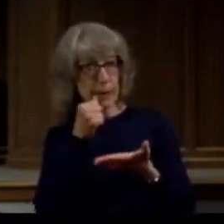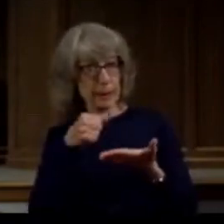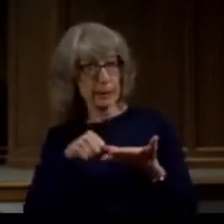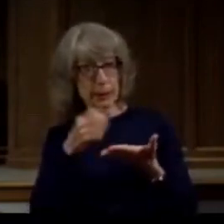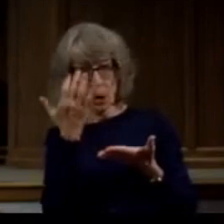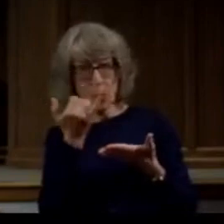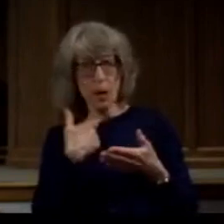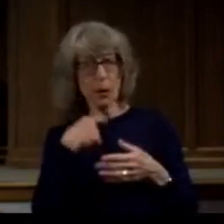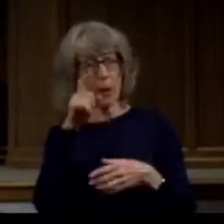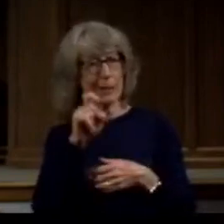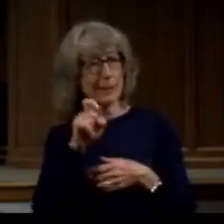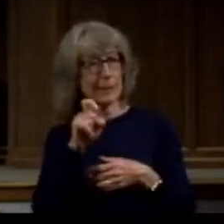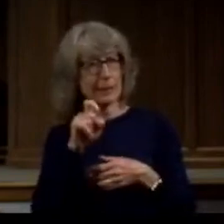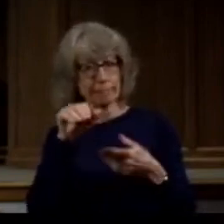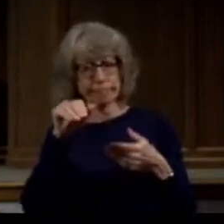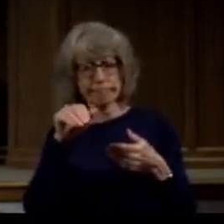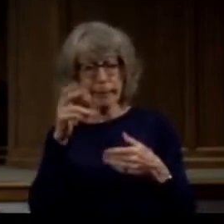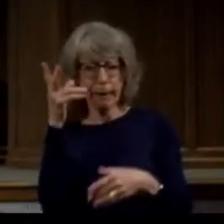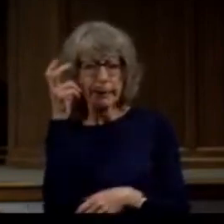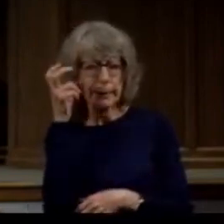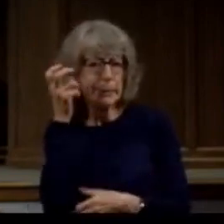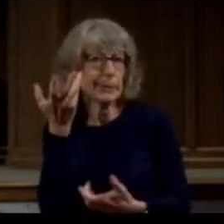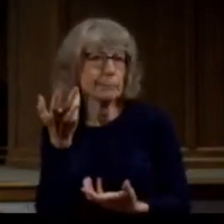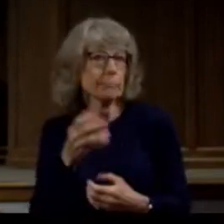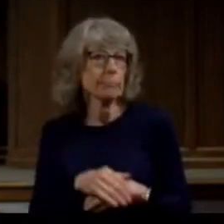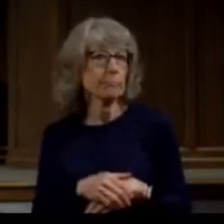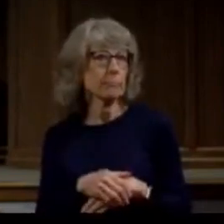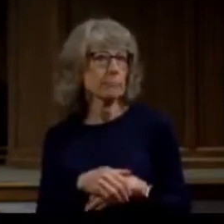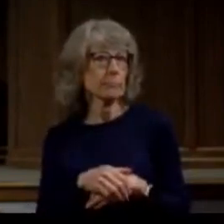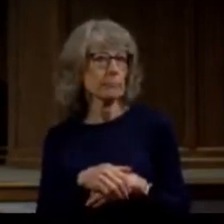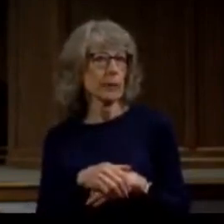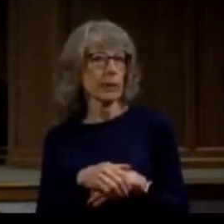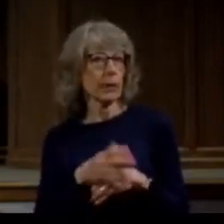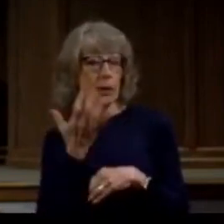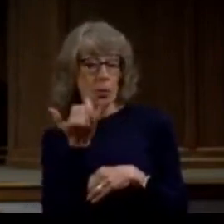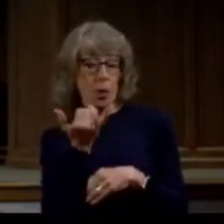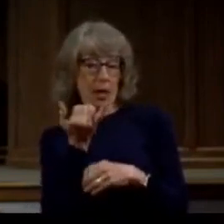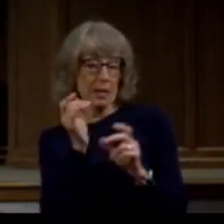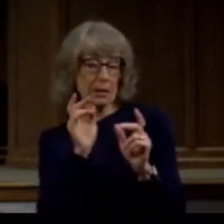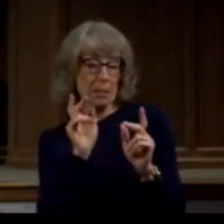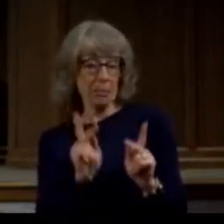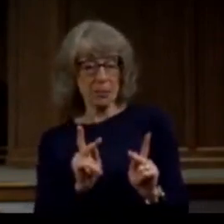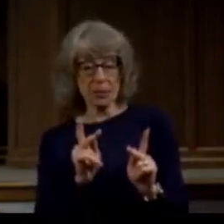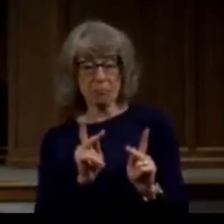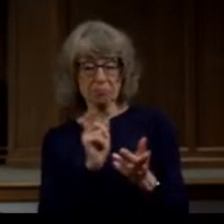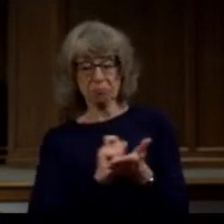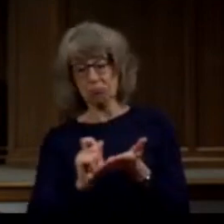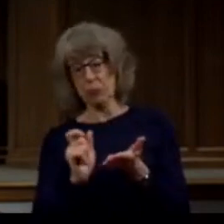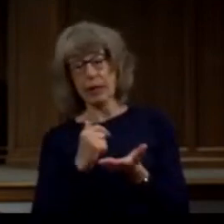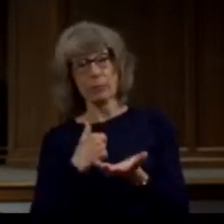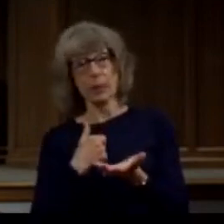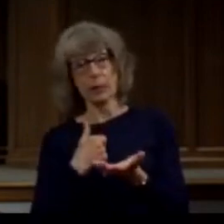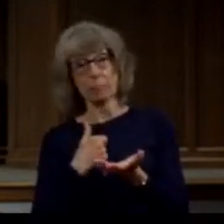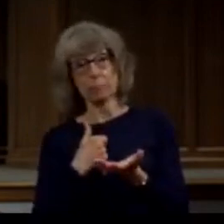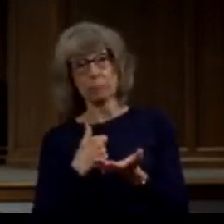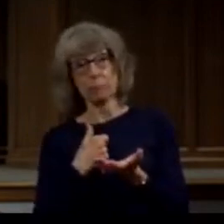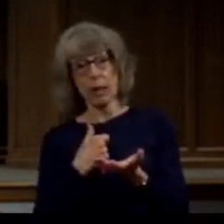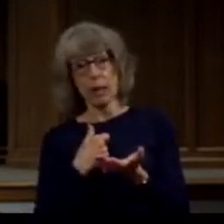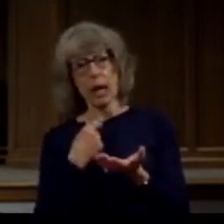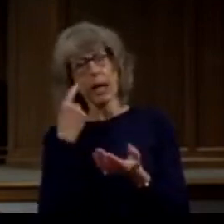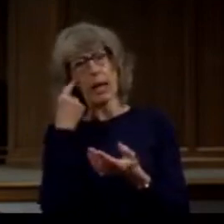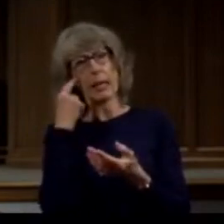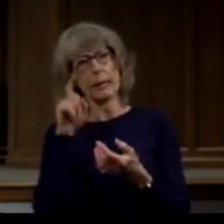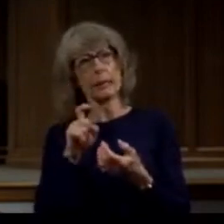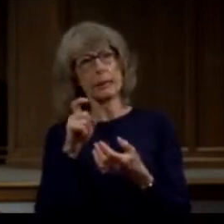listen to their thoughts? What is it about them that would make them credible so that I can have a sense of, is this important to me or not?